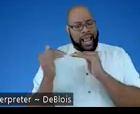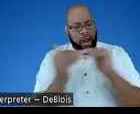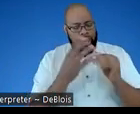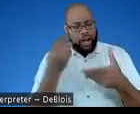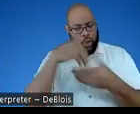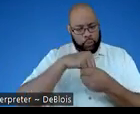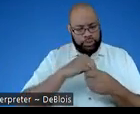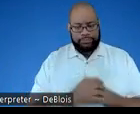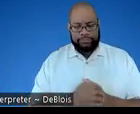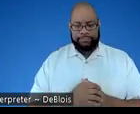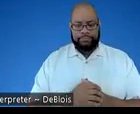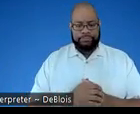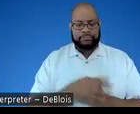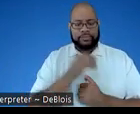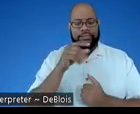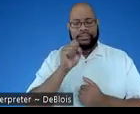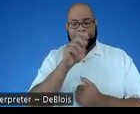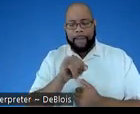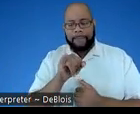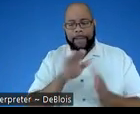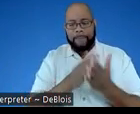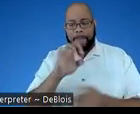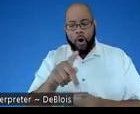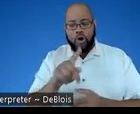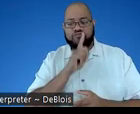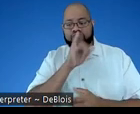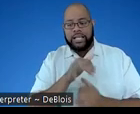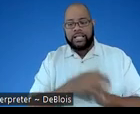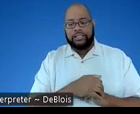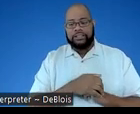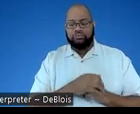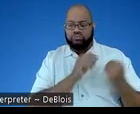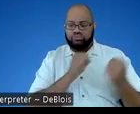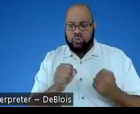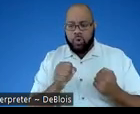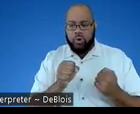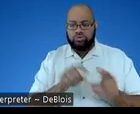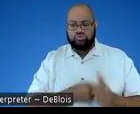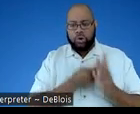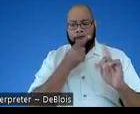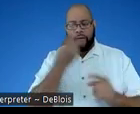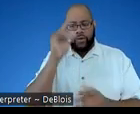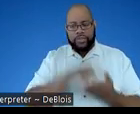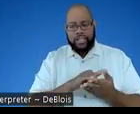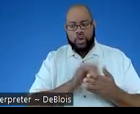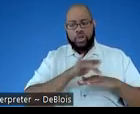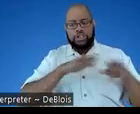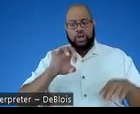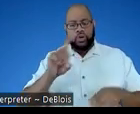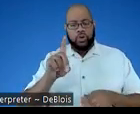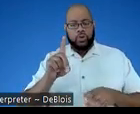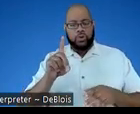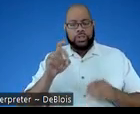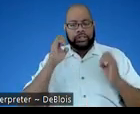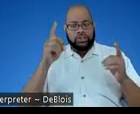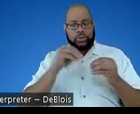inclusion. And the STEMI bookmarks really have been a powerful launching point for these early childhood teacher education